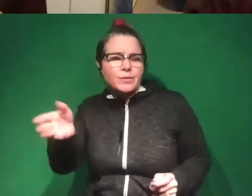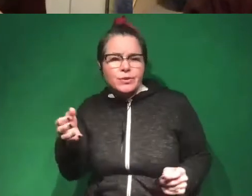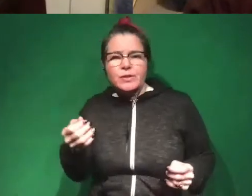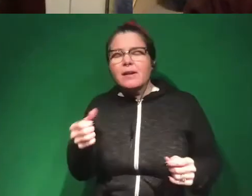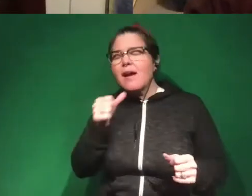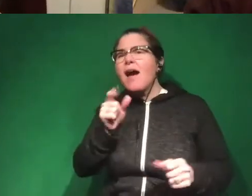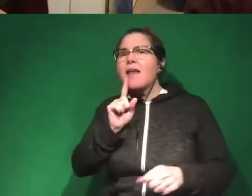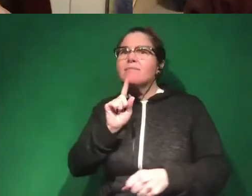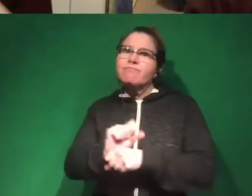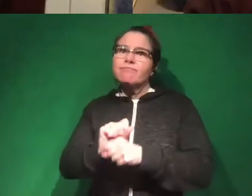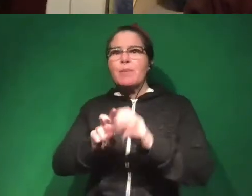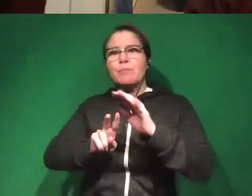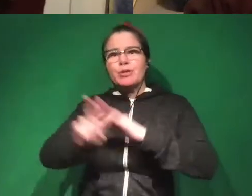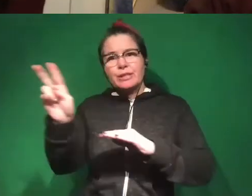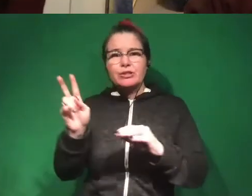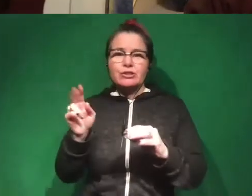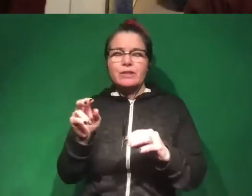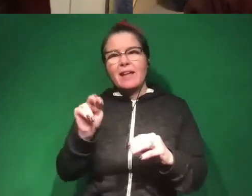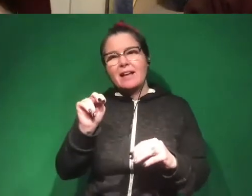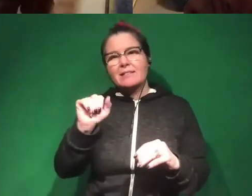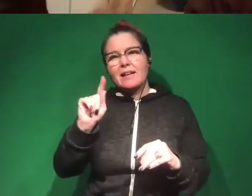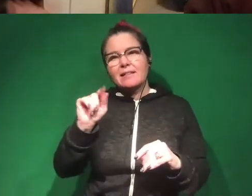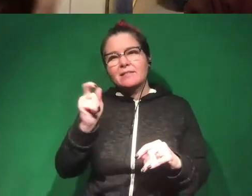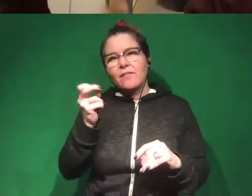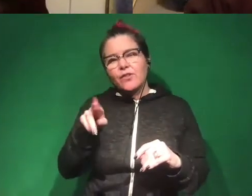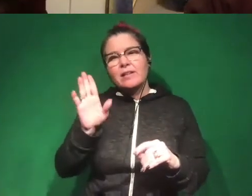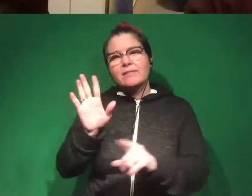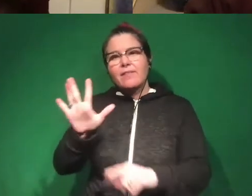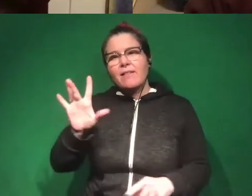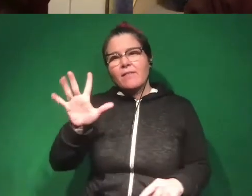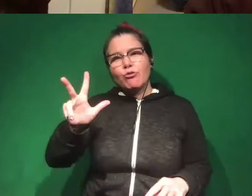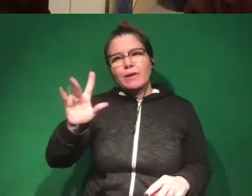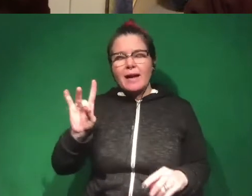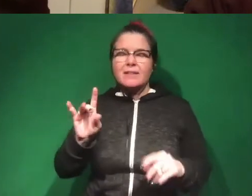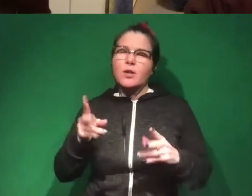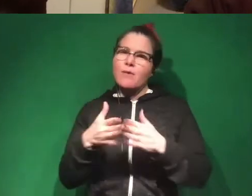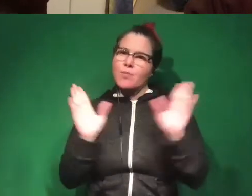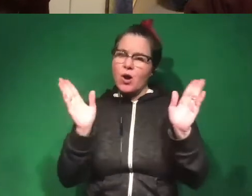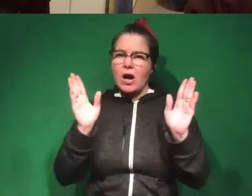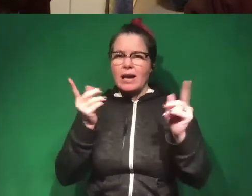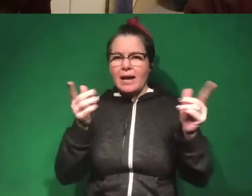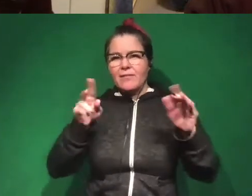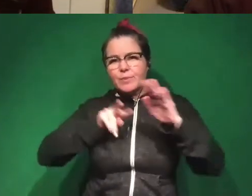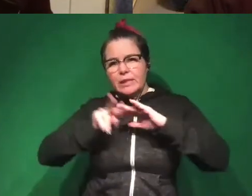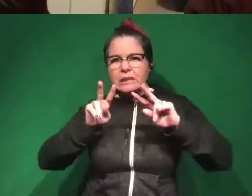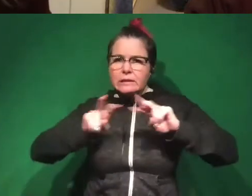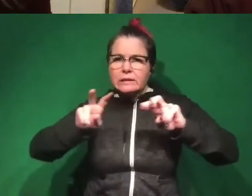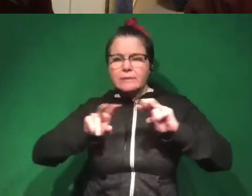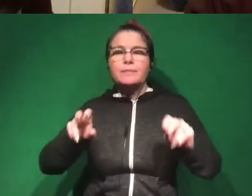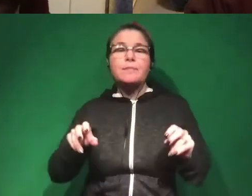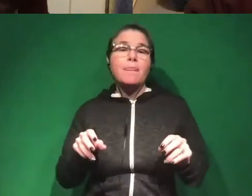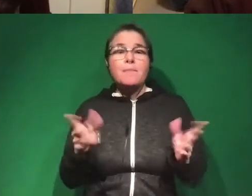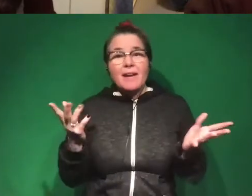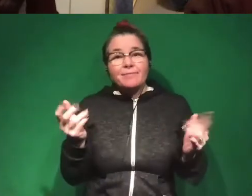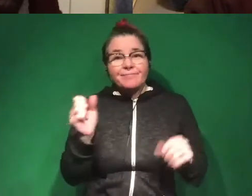the way that we see it on like Nate Silver's 538, but it's still a broader kind of prediction that we like to make. But yes, follow any